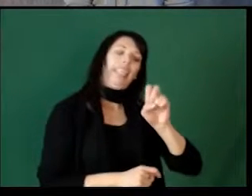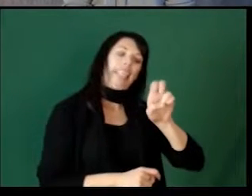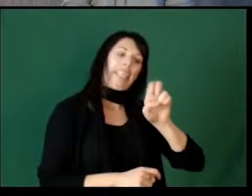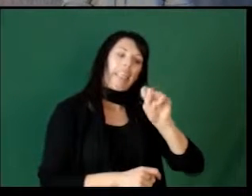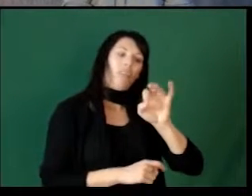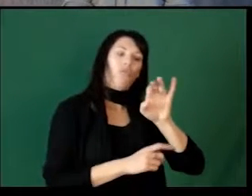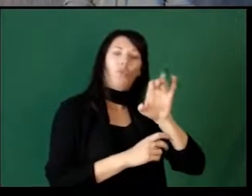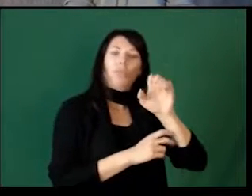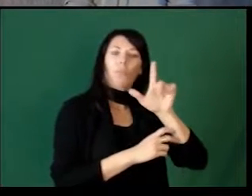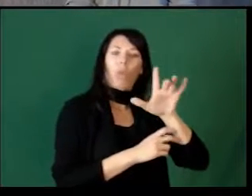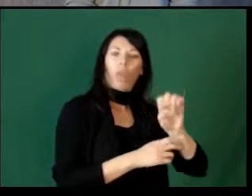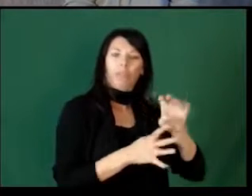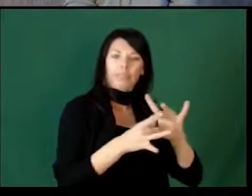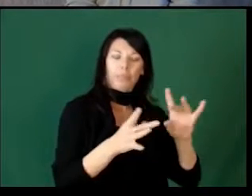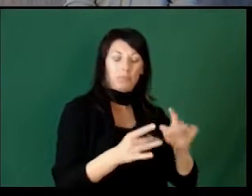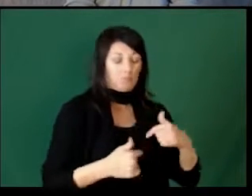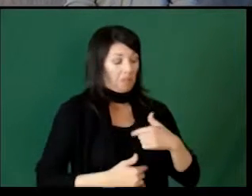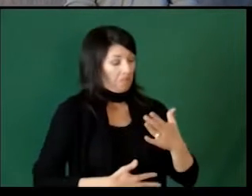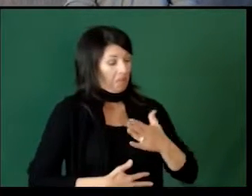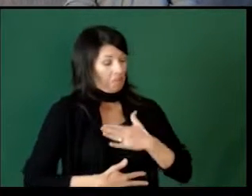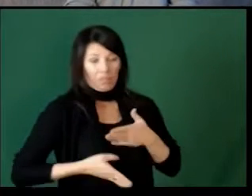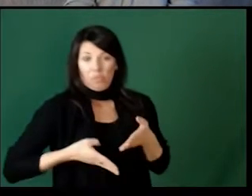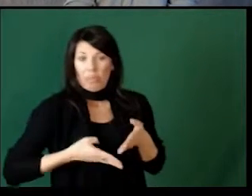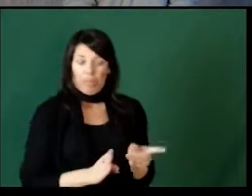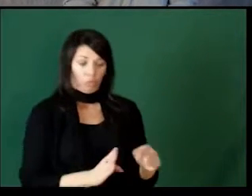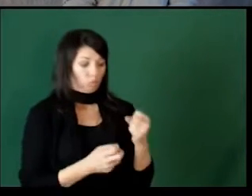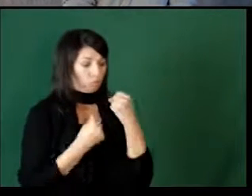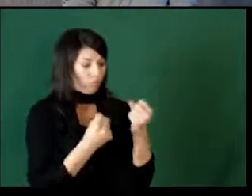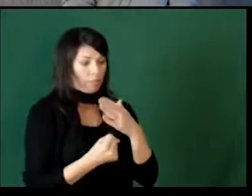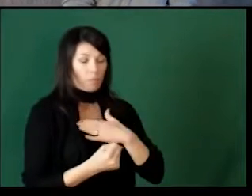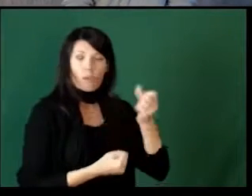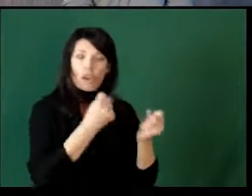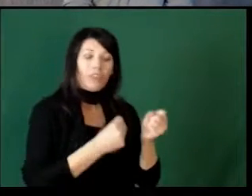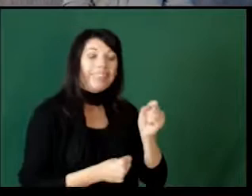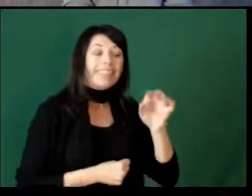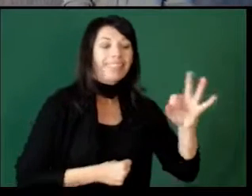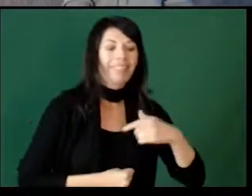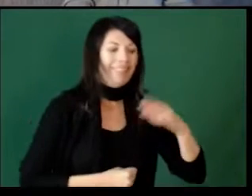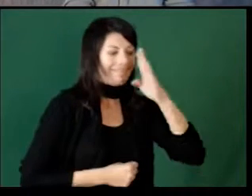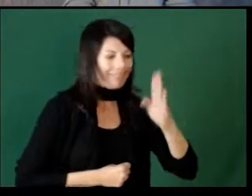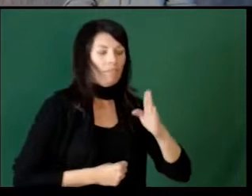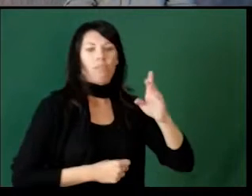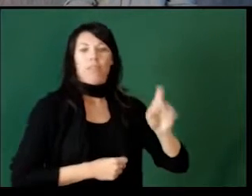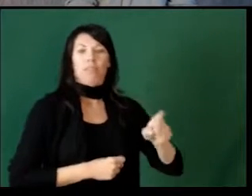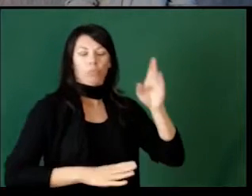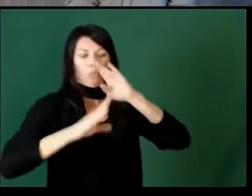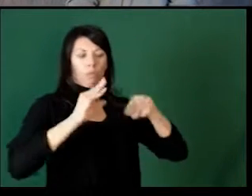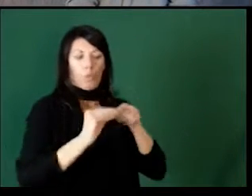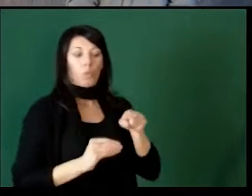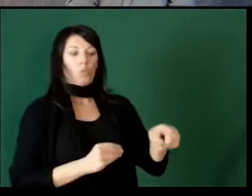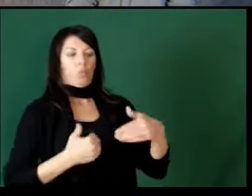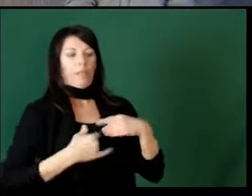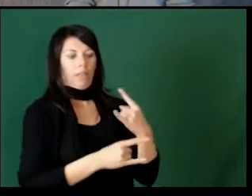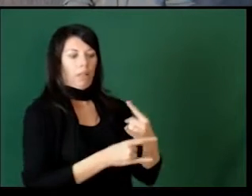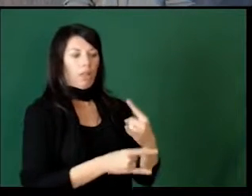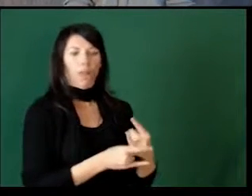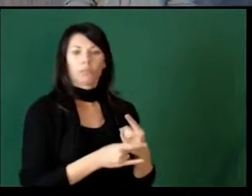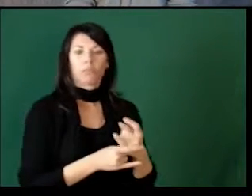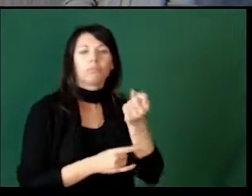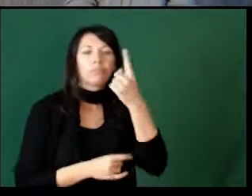that with an enforceable statement such as, I'll be glad to let you drive my car when I never have to worry about you having alcohol.